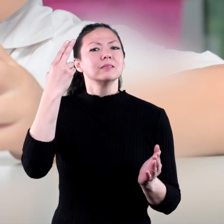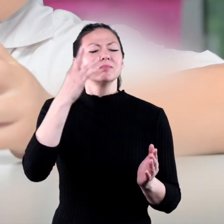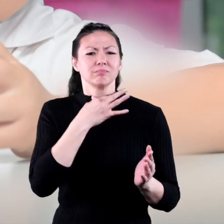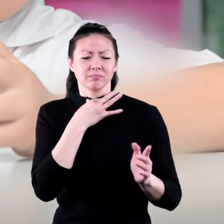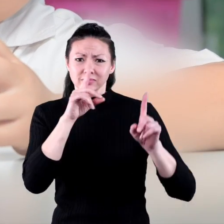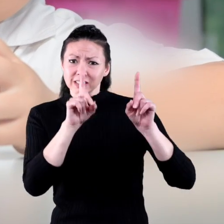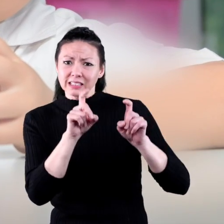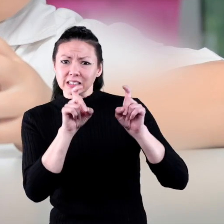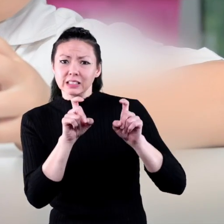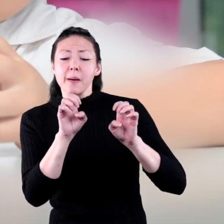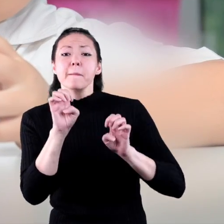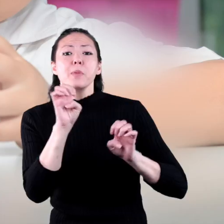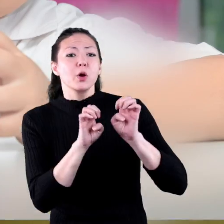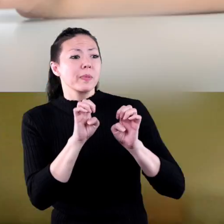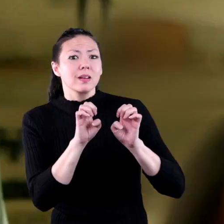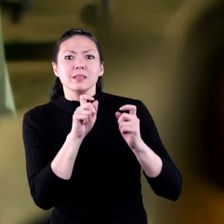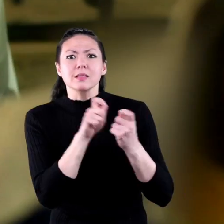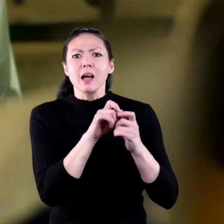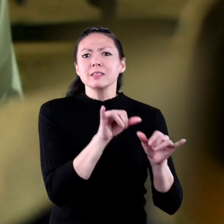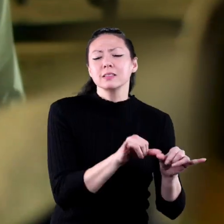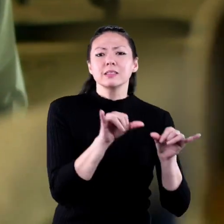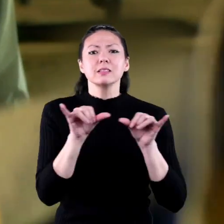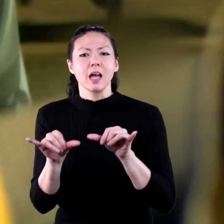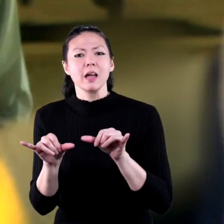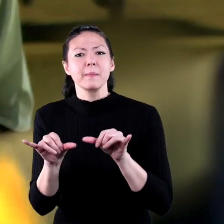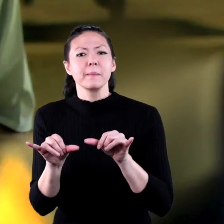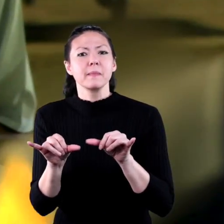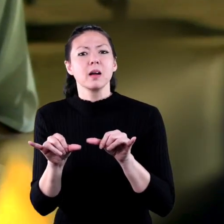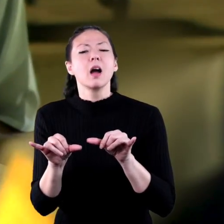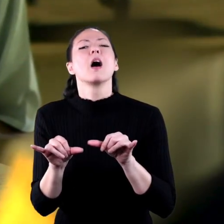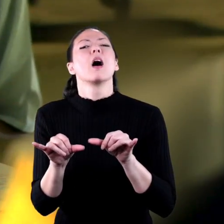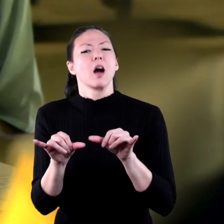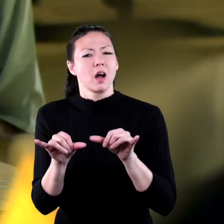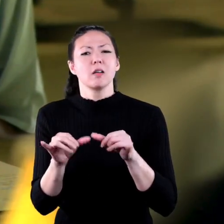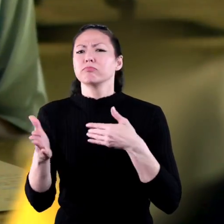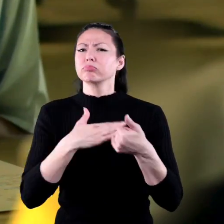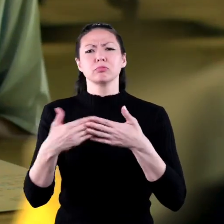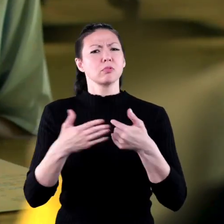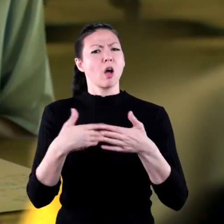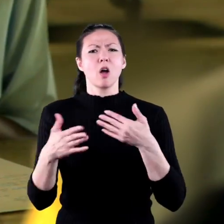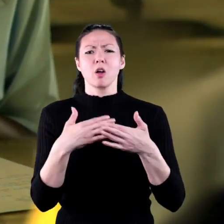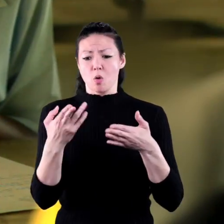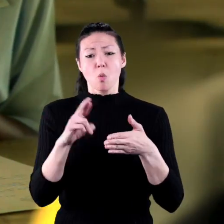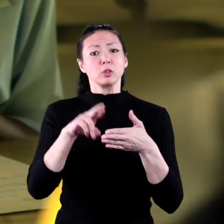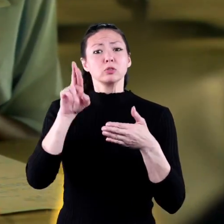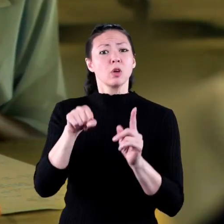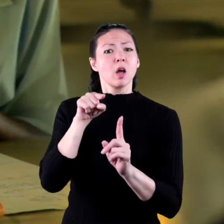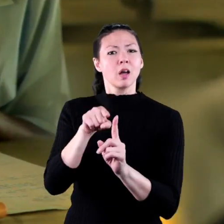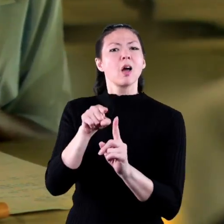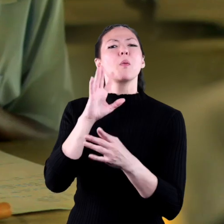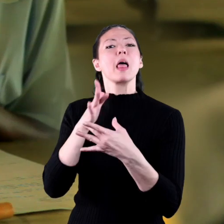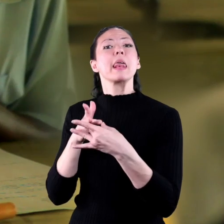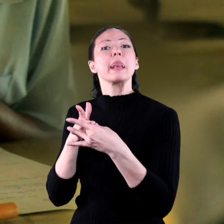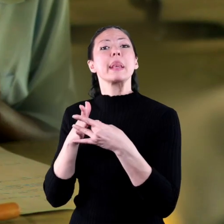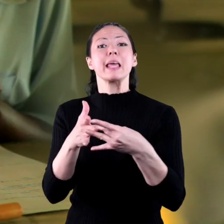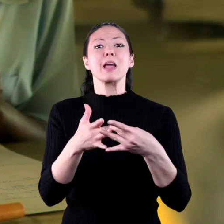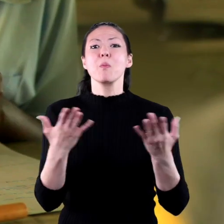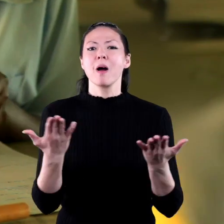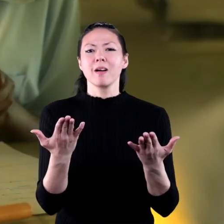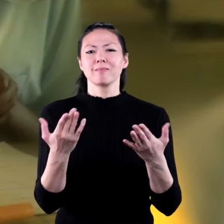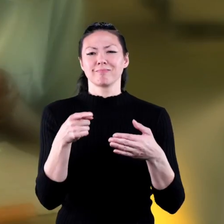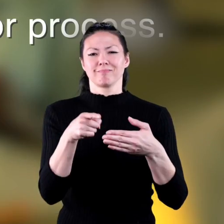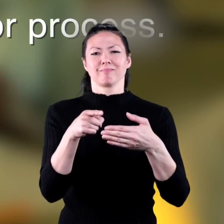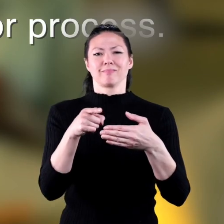the experiment the exact same way. Regardless of the result of your experiment, it will lead you to a conclusion.